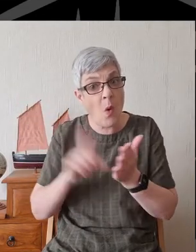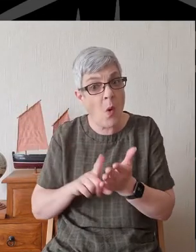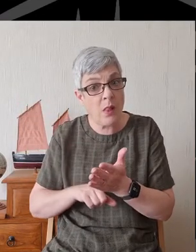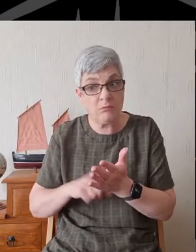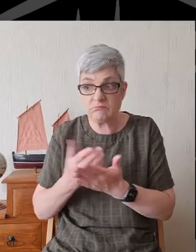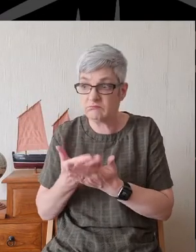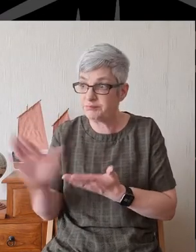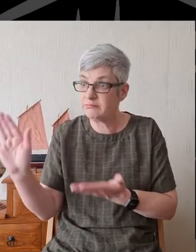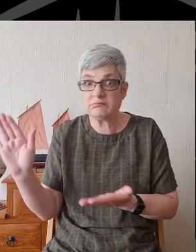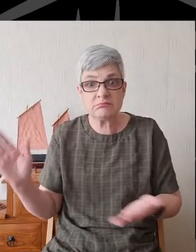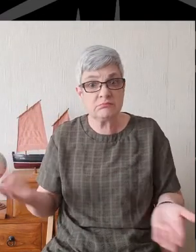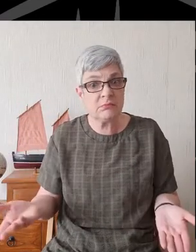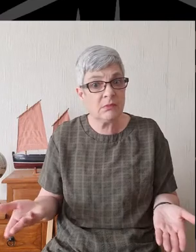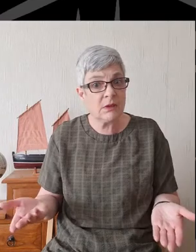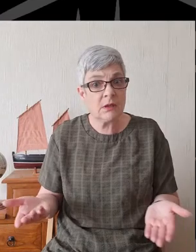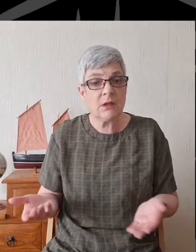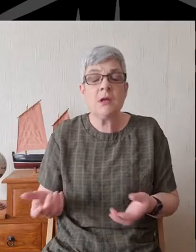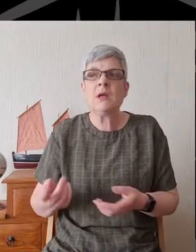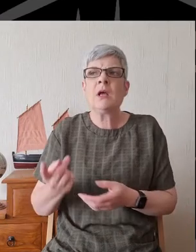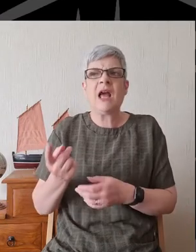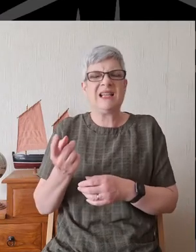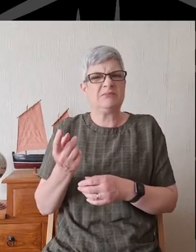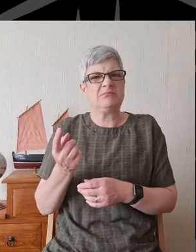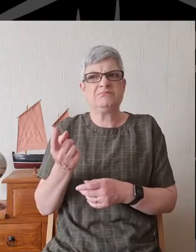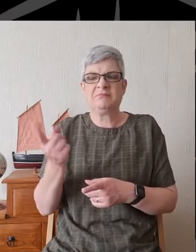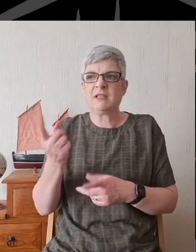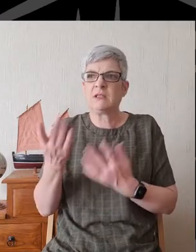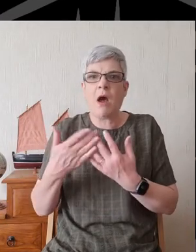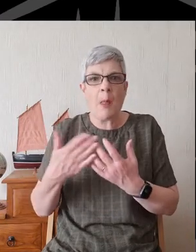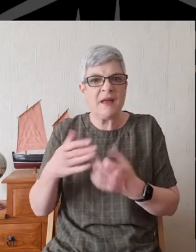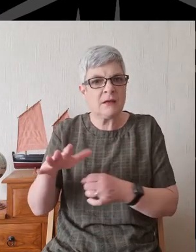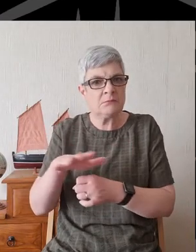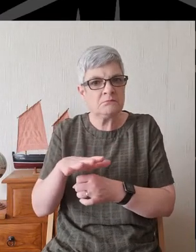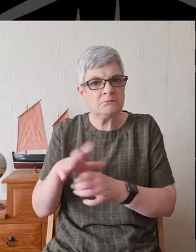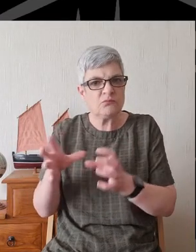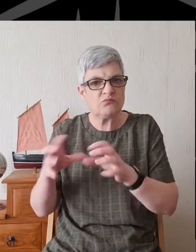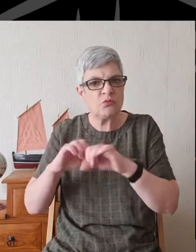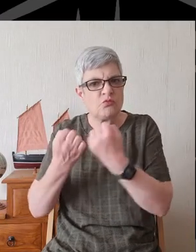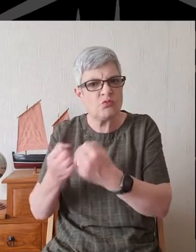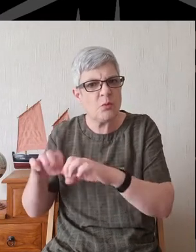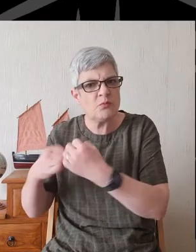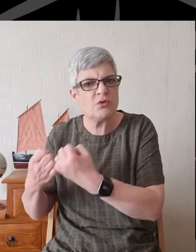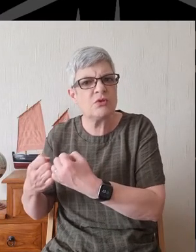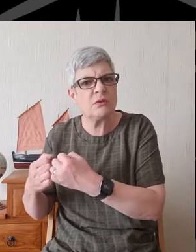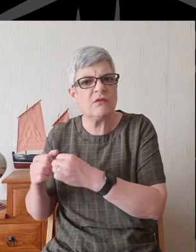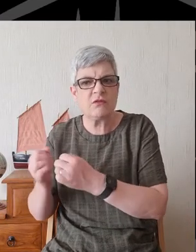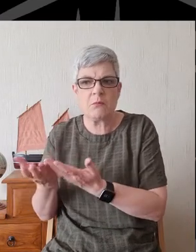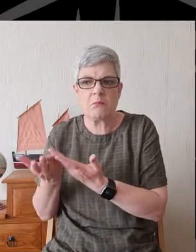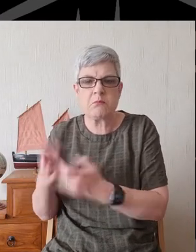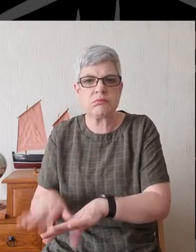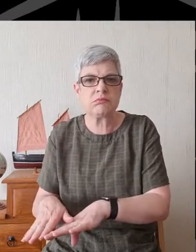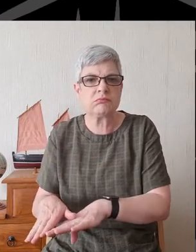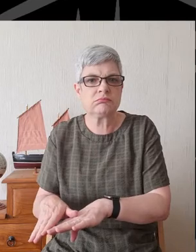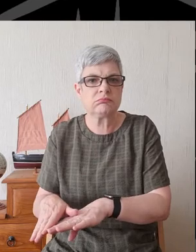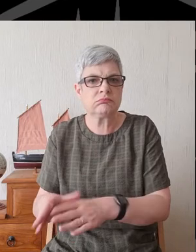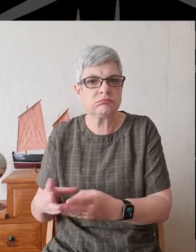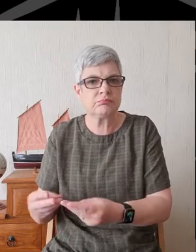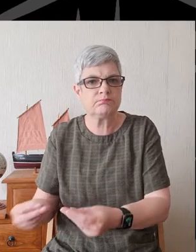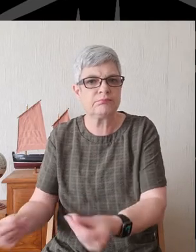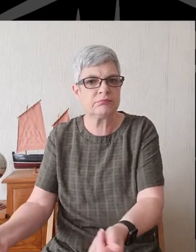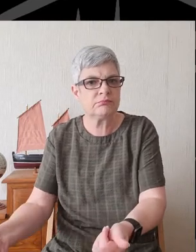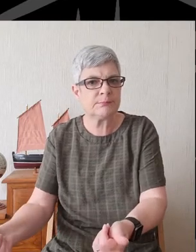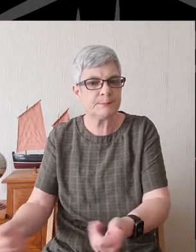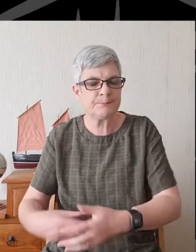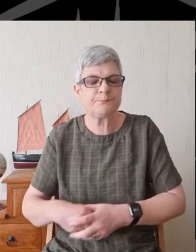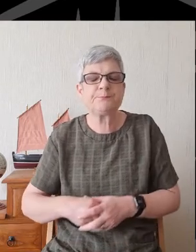And beyond that, there's denominations that have just simply fizzled out. Not long after